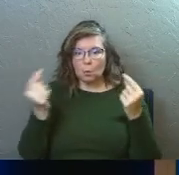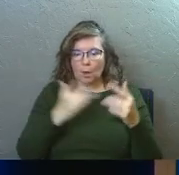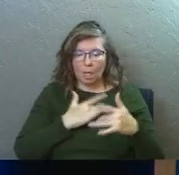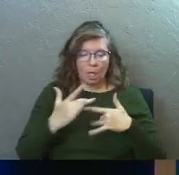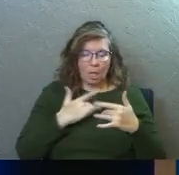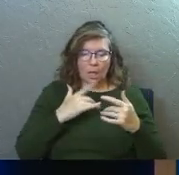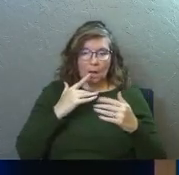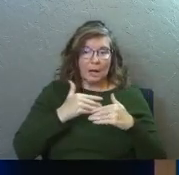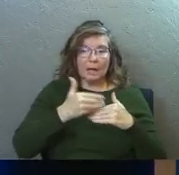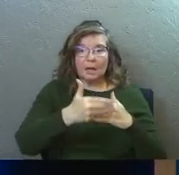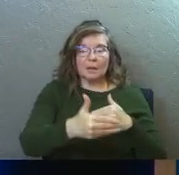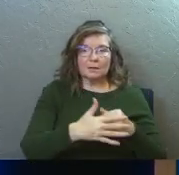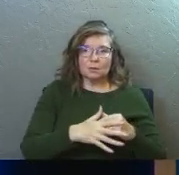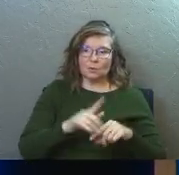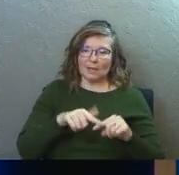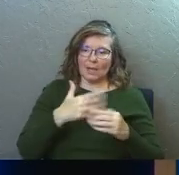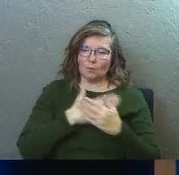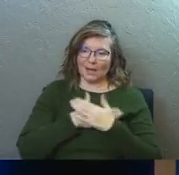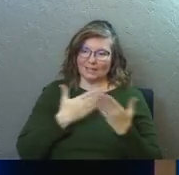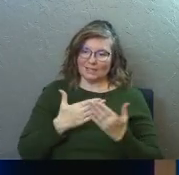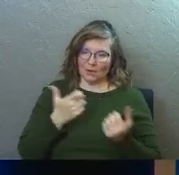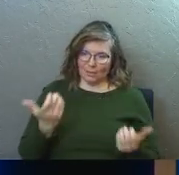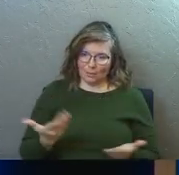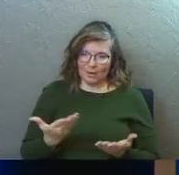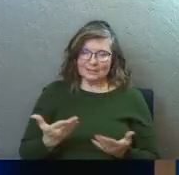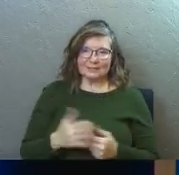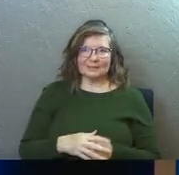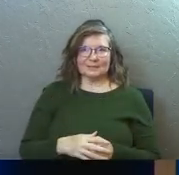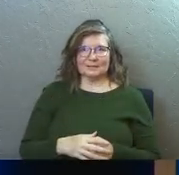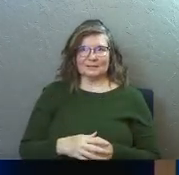You can't rest right here with us in the present time.